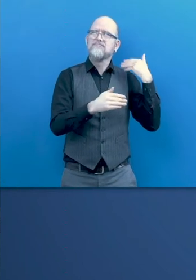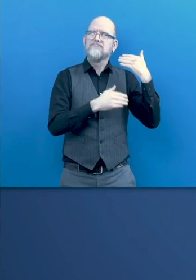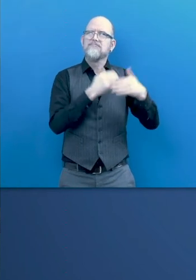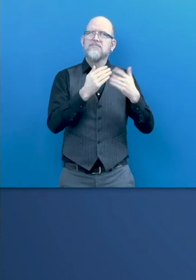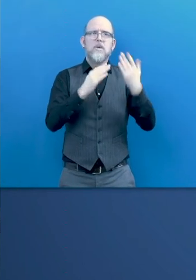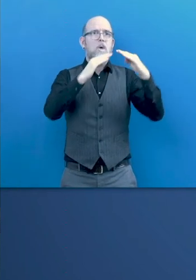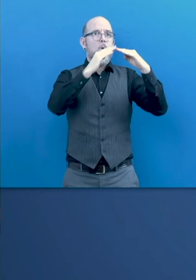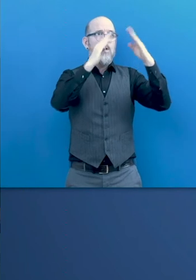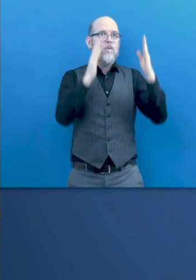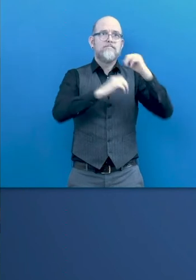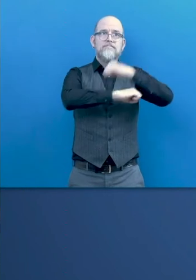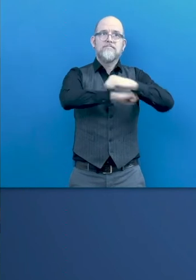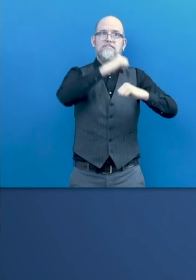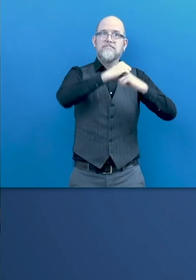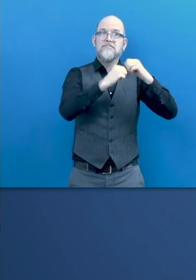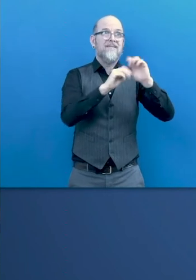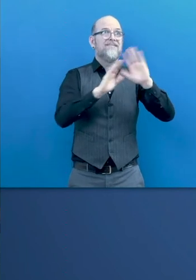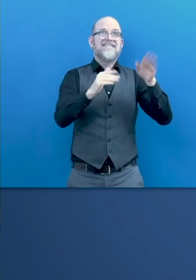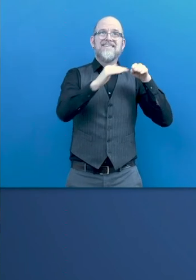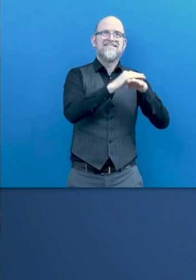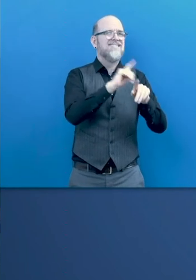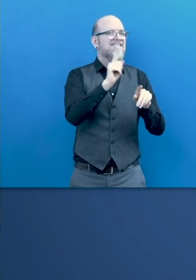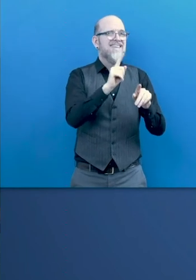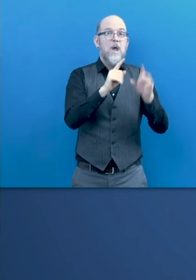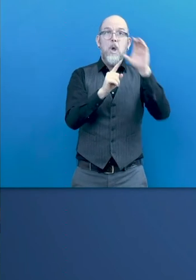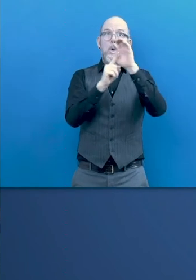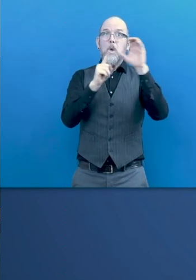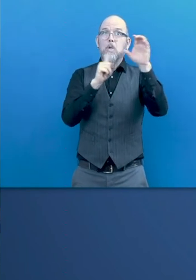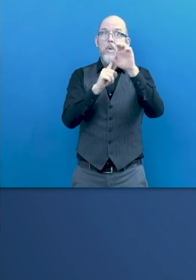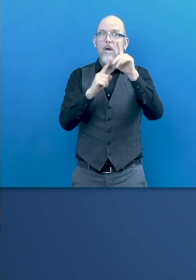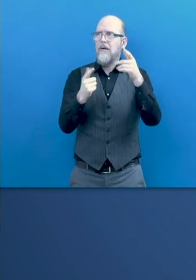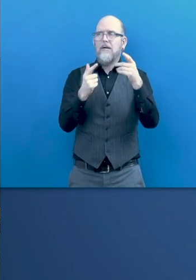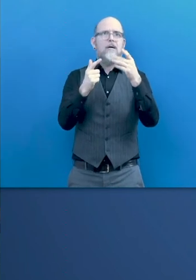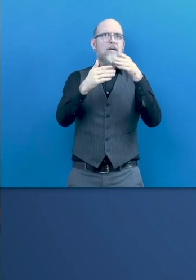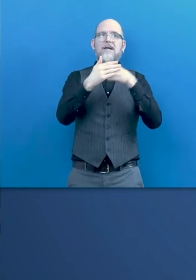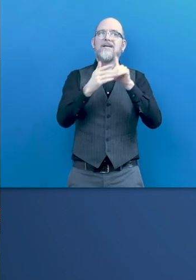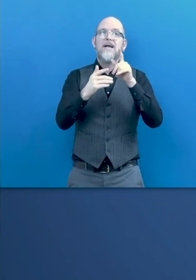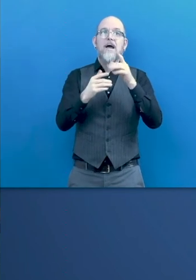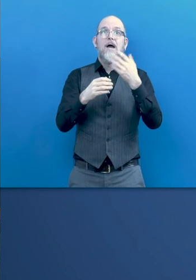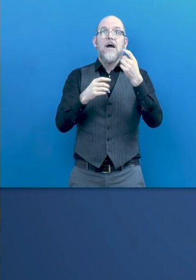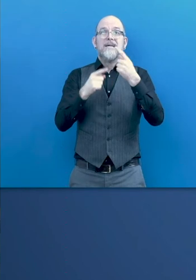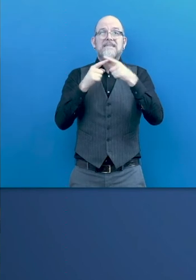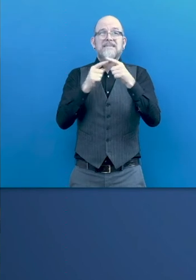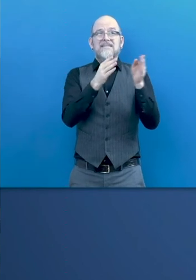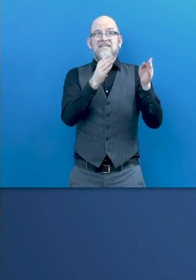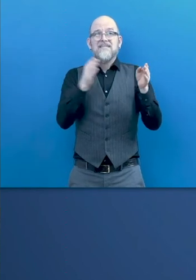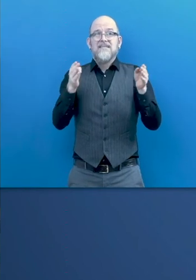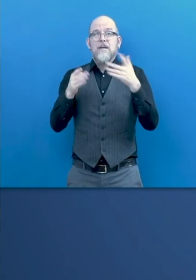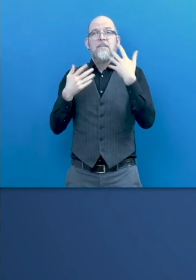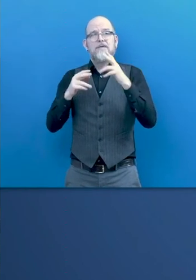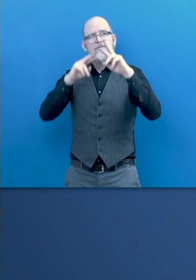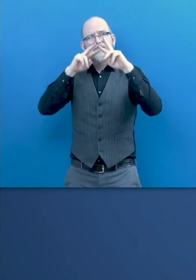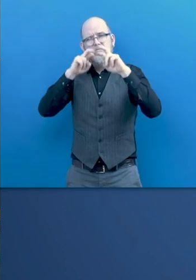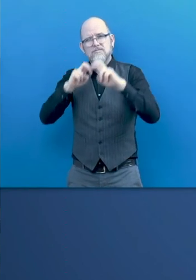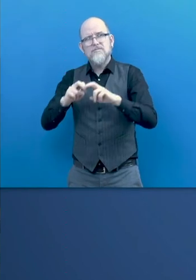culture. It's increasingly allocating more resources to promote research and innovative